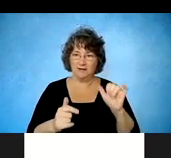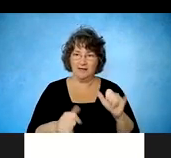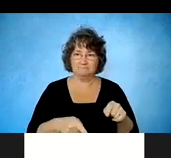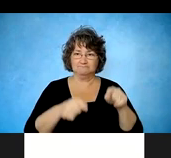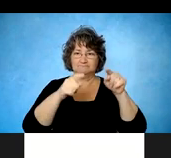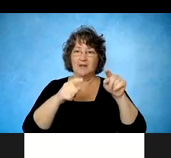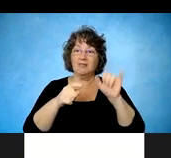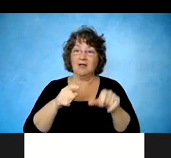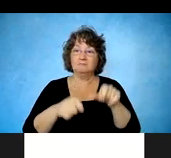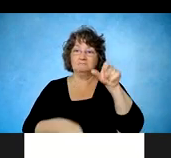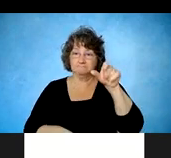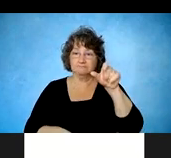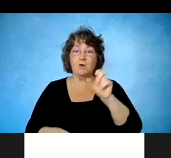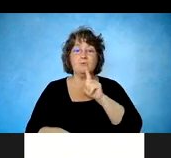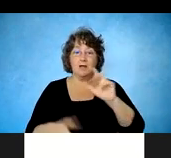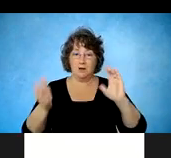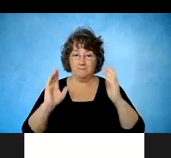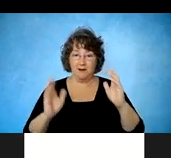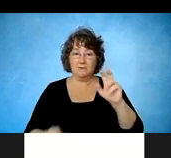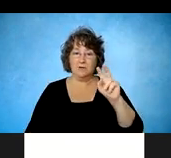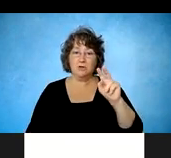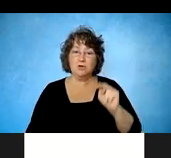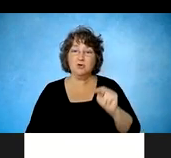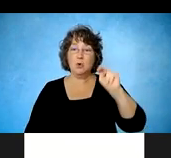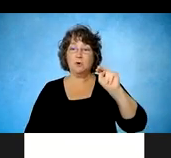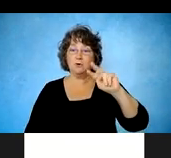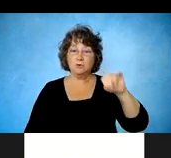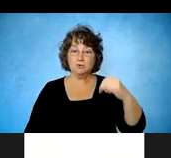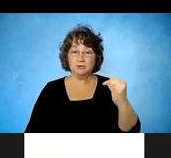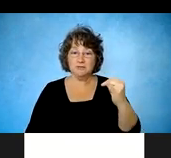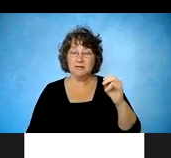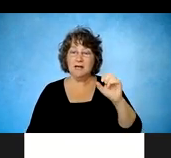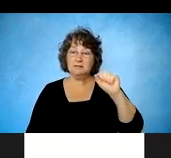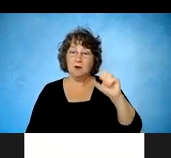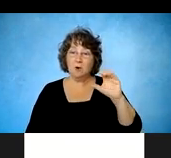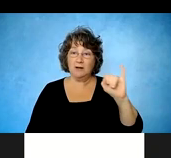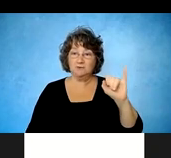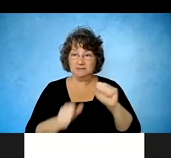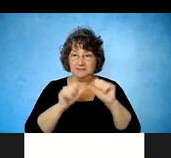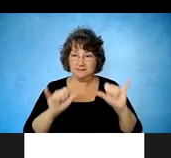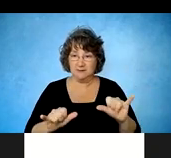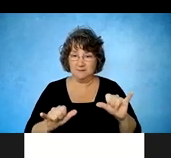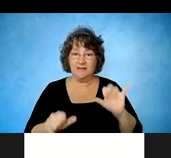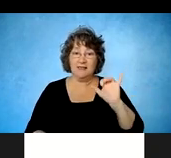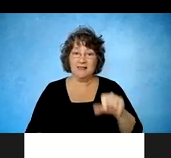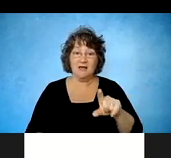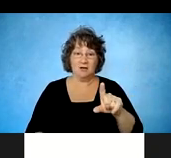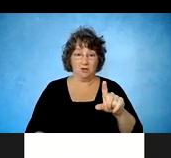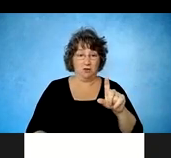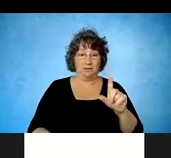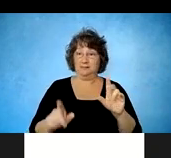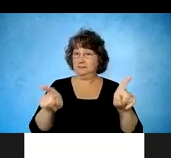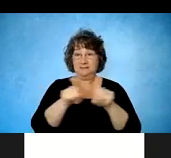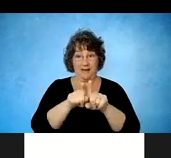system, which reports a 21% employment rate at one year post discharge between the same time periods of